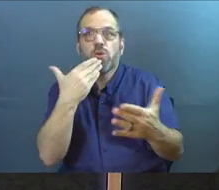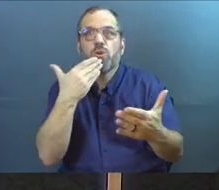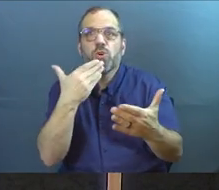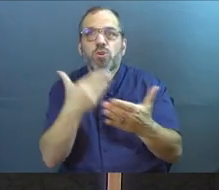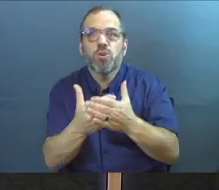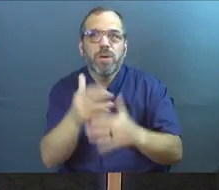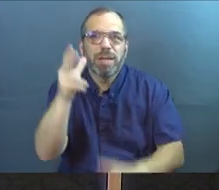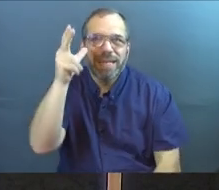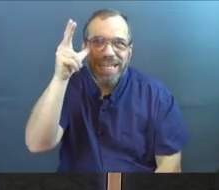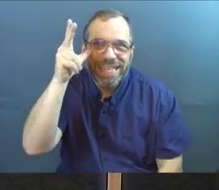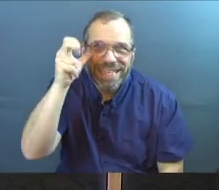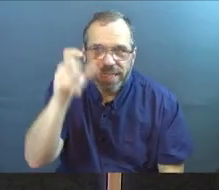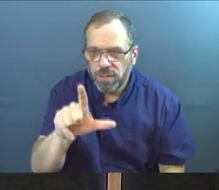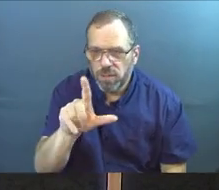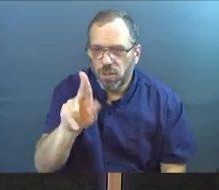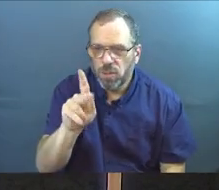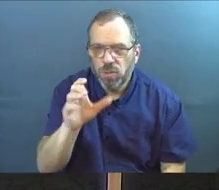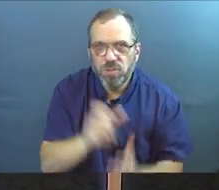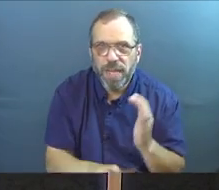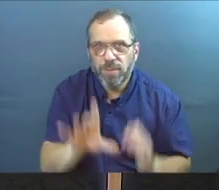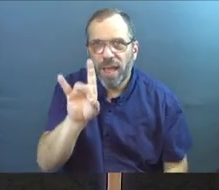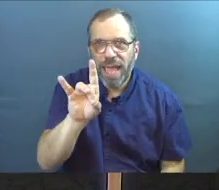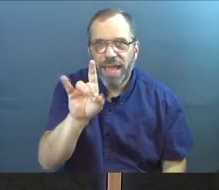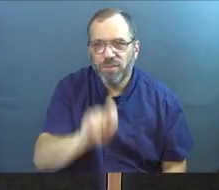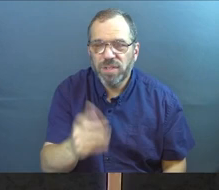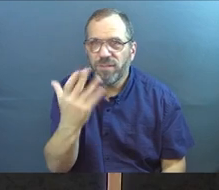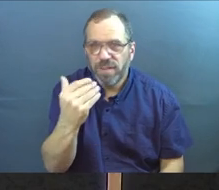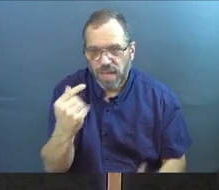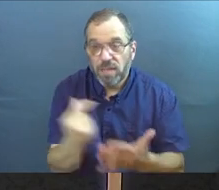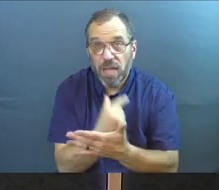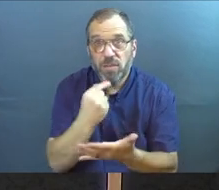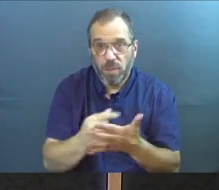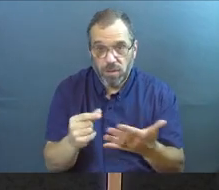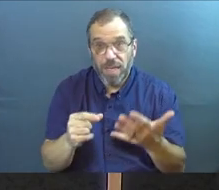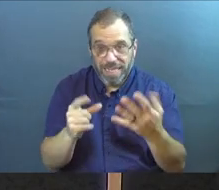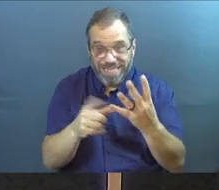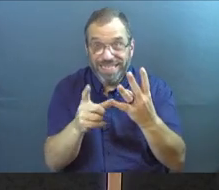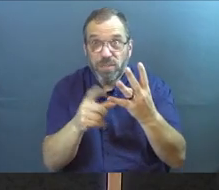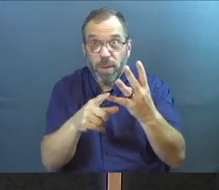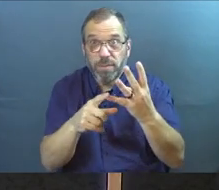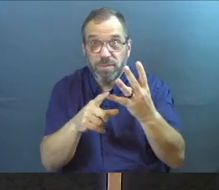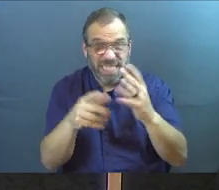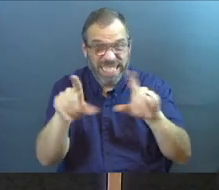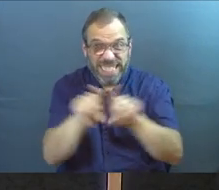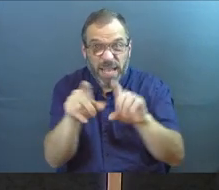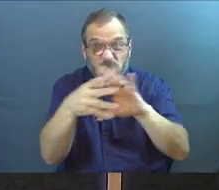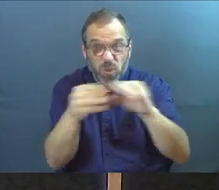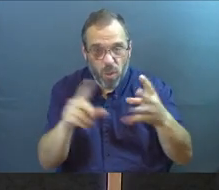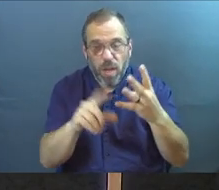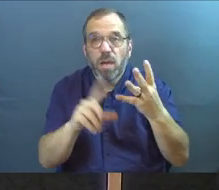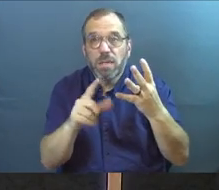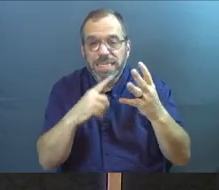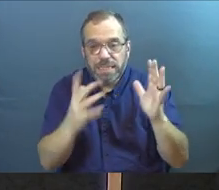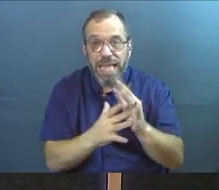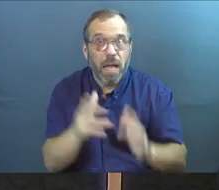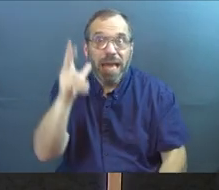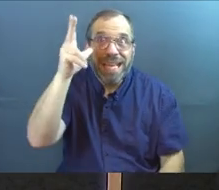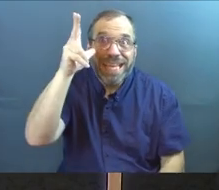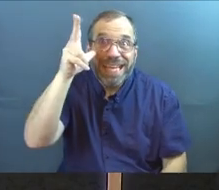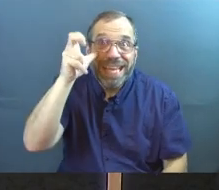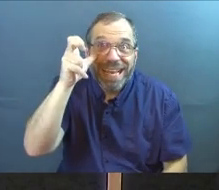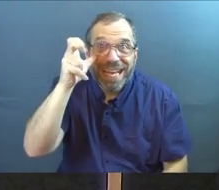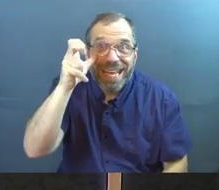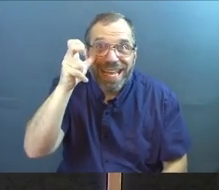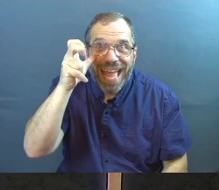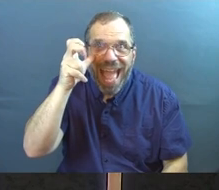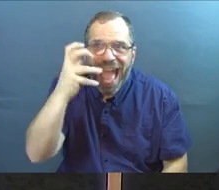good listen, Luke 8, 15, which is another gospel passage where it says this same parable. Jesus says, they hear it, and